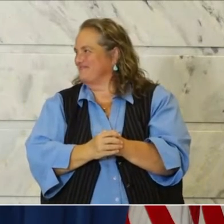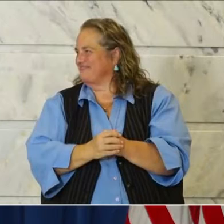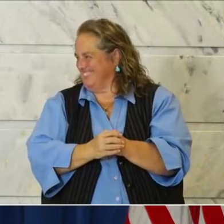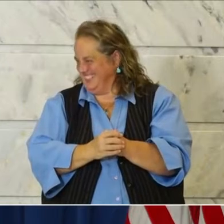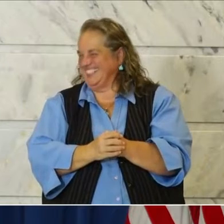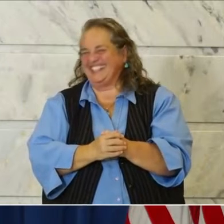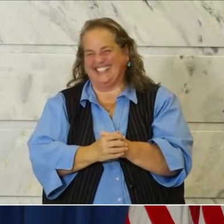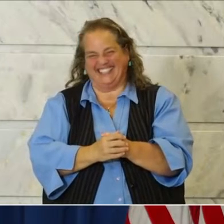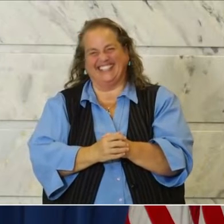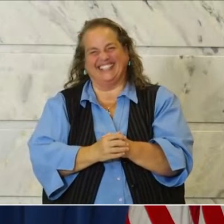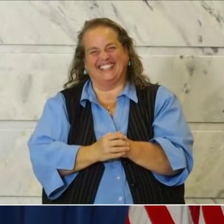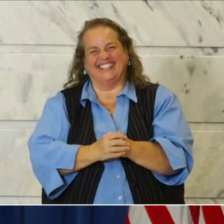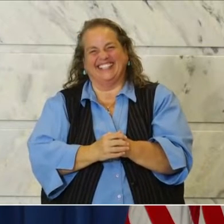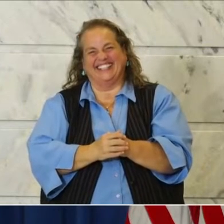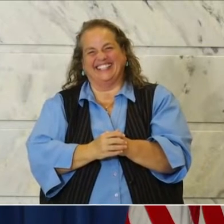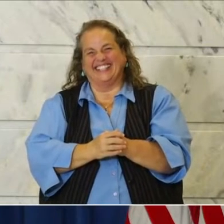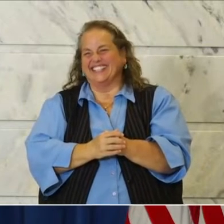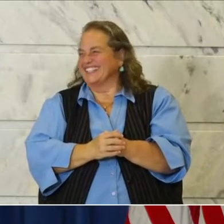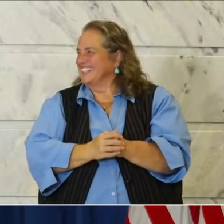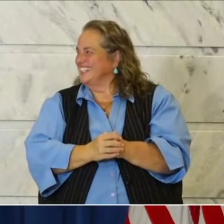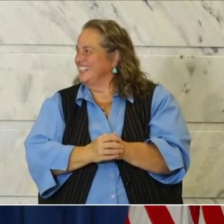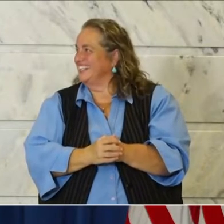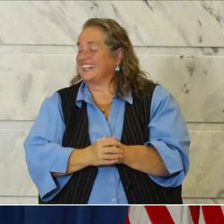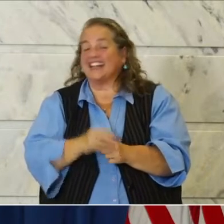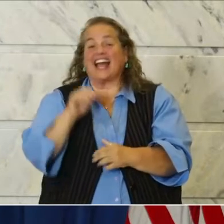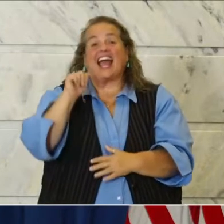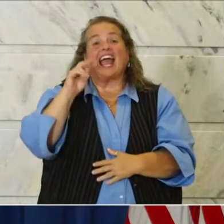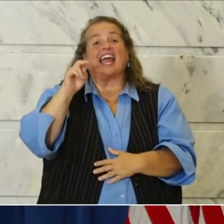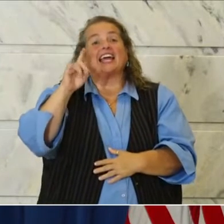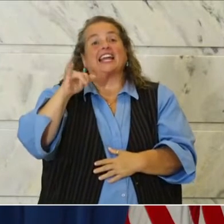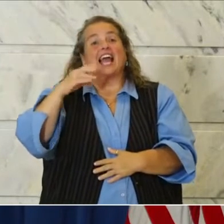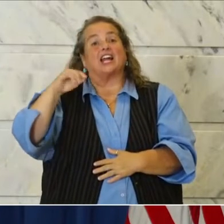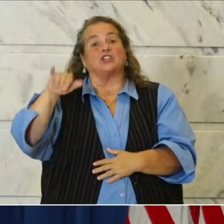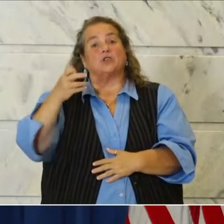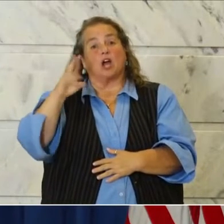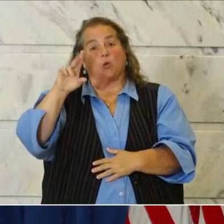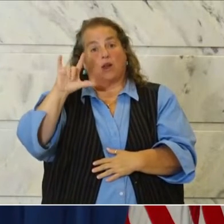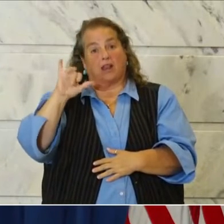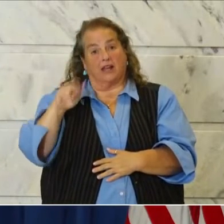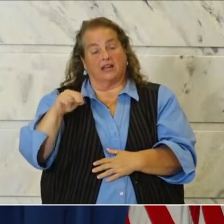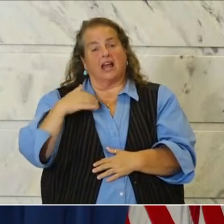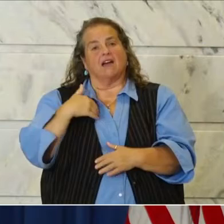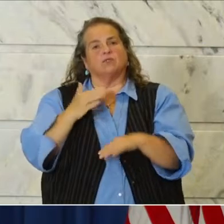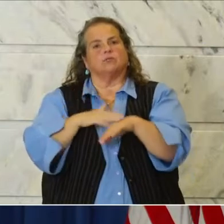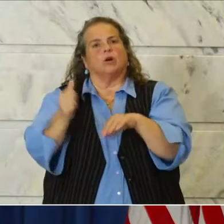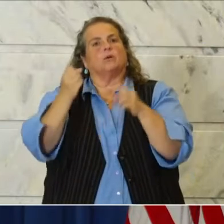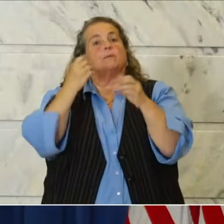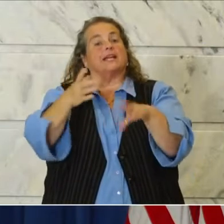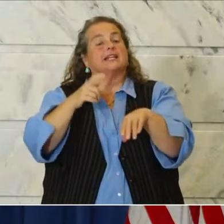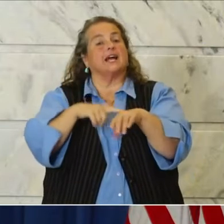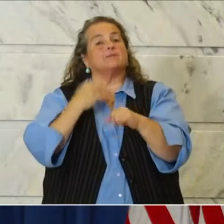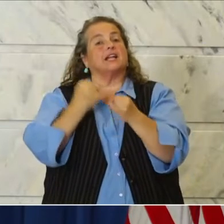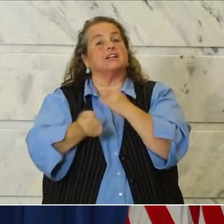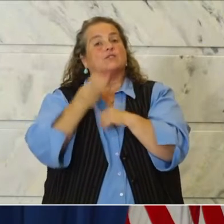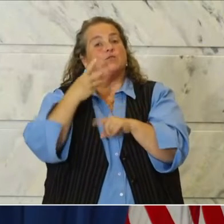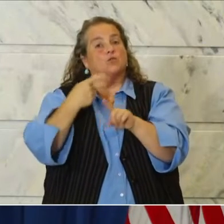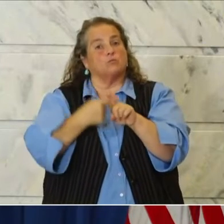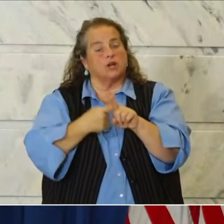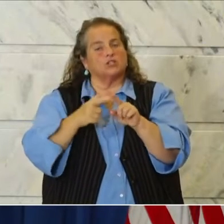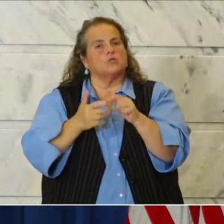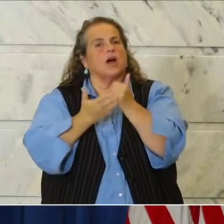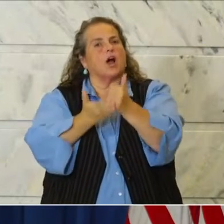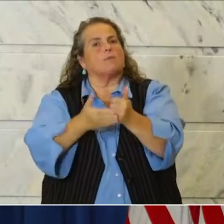Thank you, Virginia. Andy and Jacqueline have called upon you many times in the past few months to help those in need.